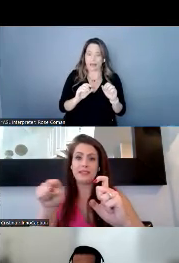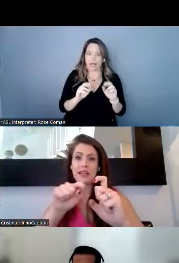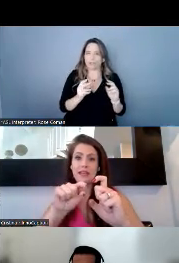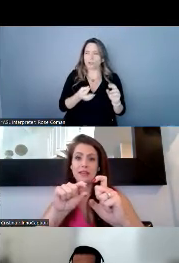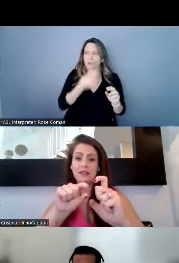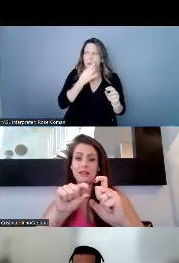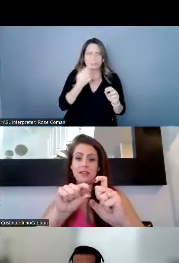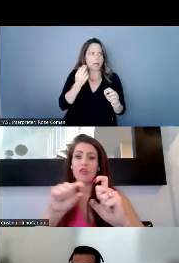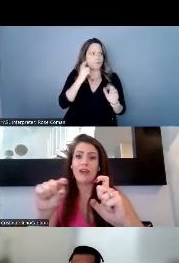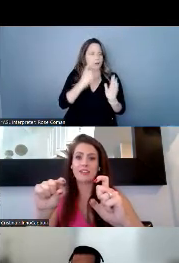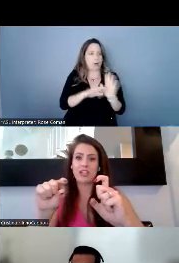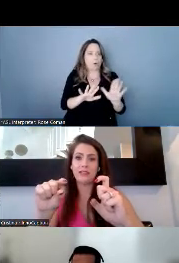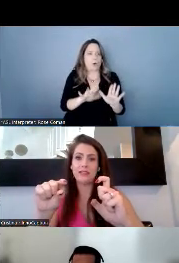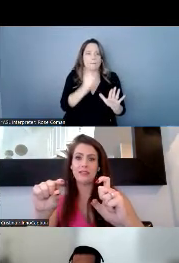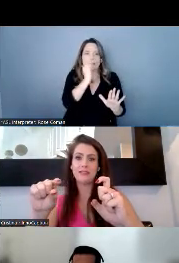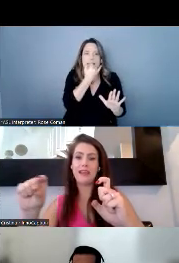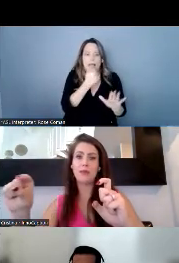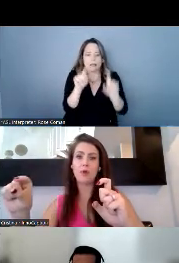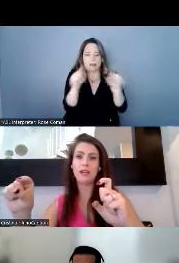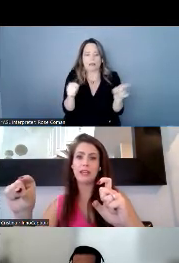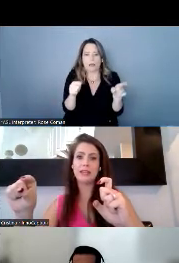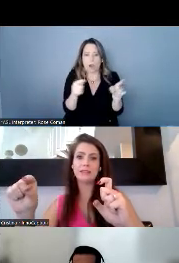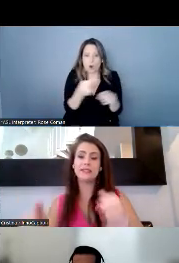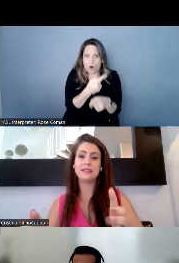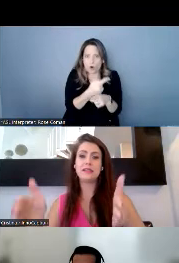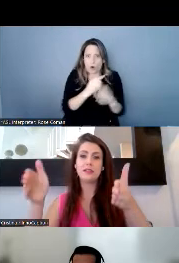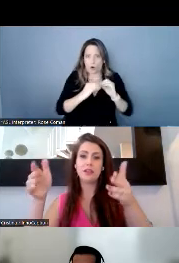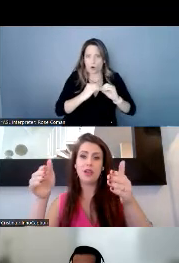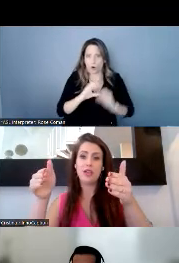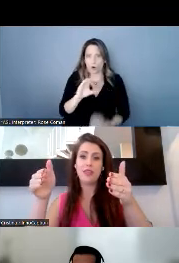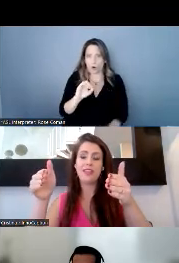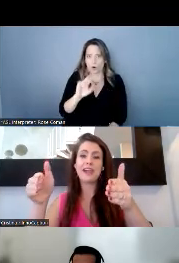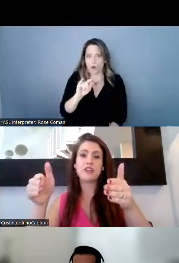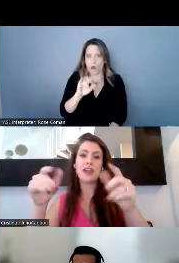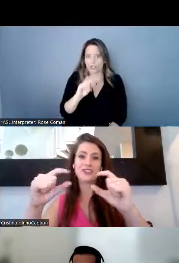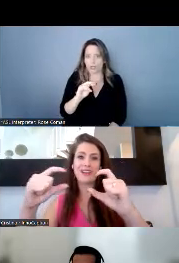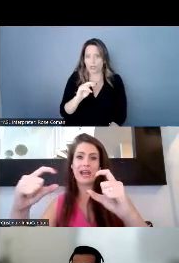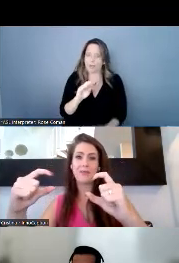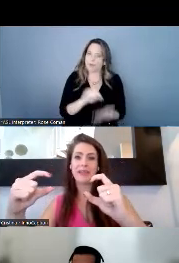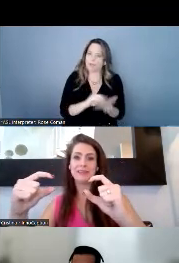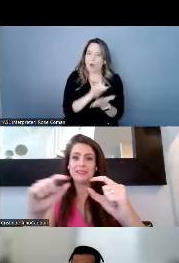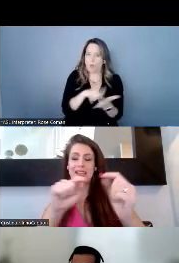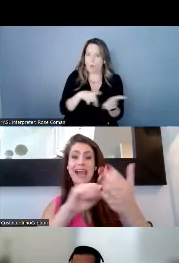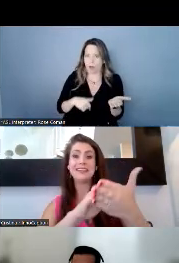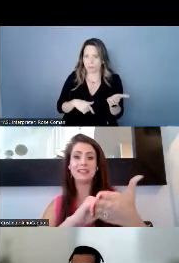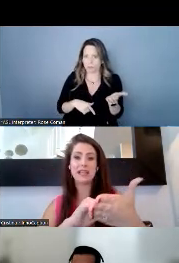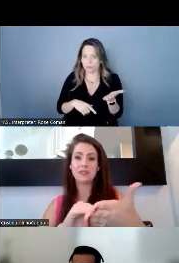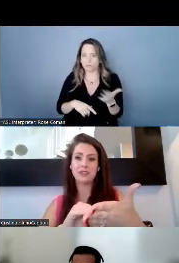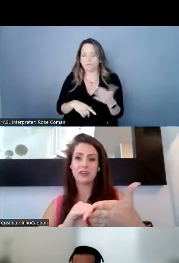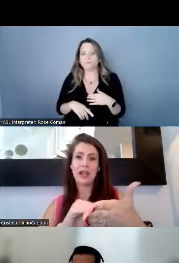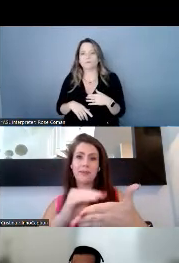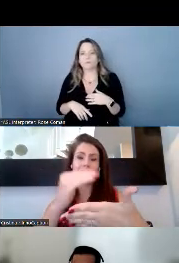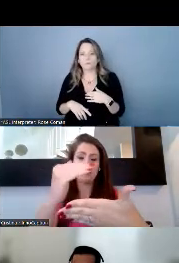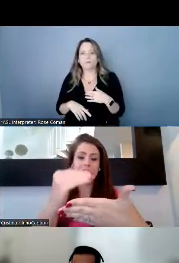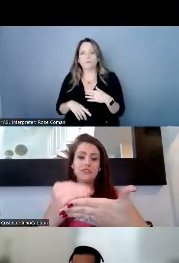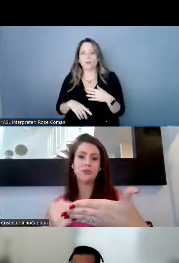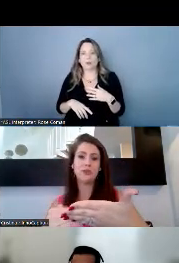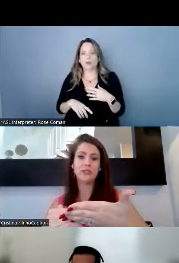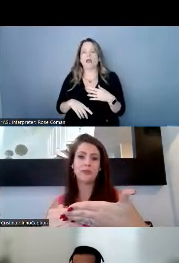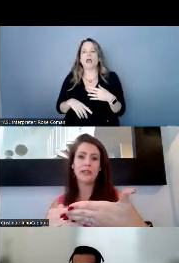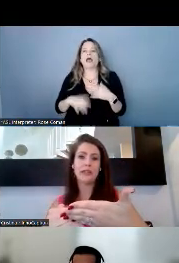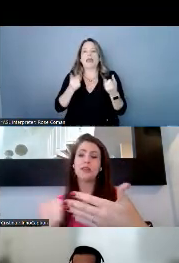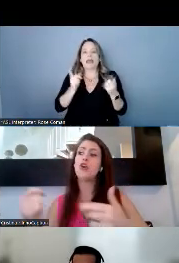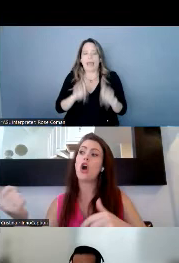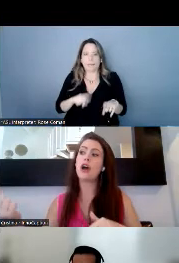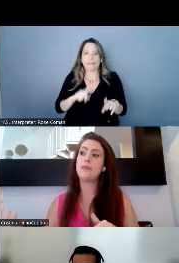realize say correction and what it is that correction happens as the captions are happening and the